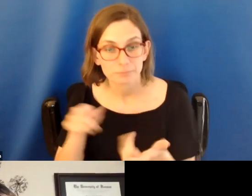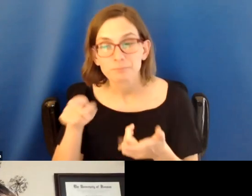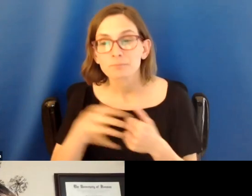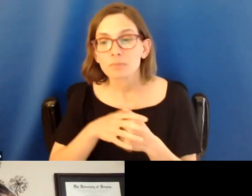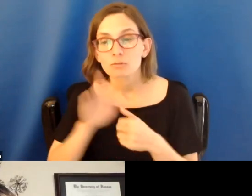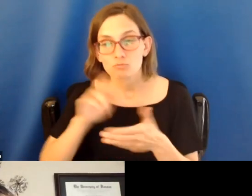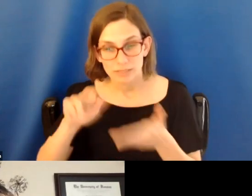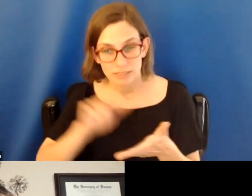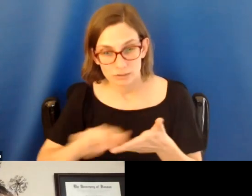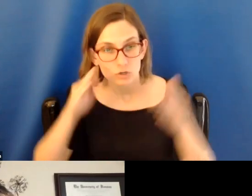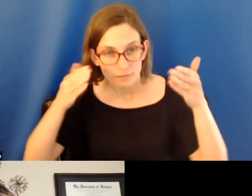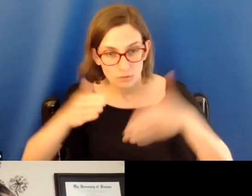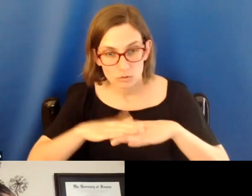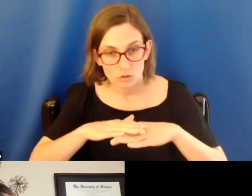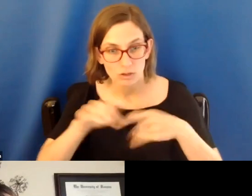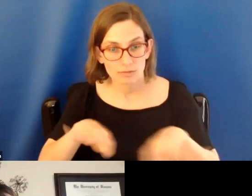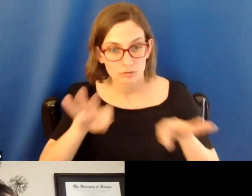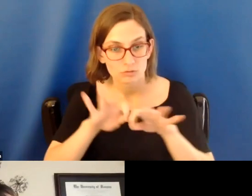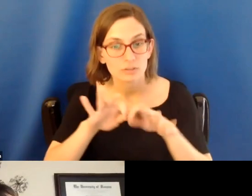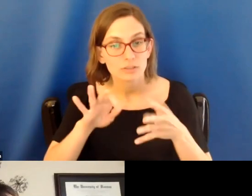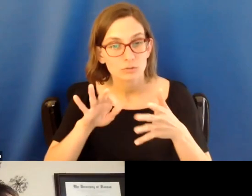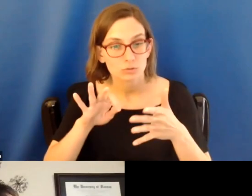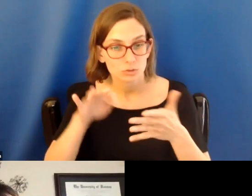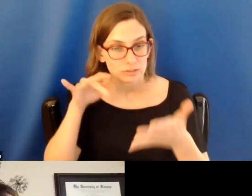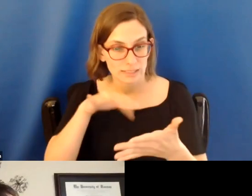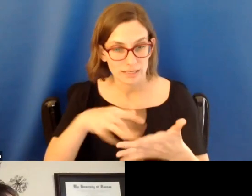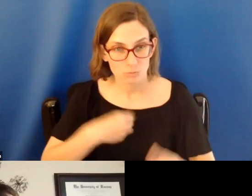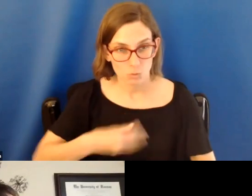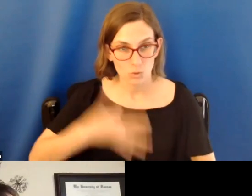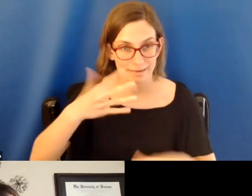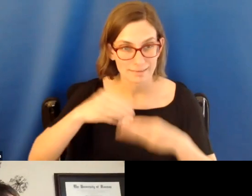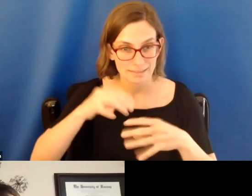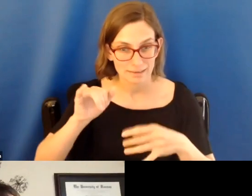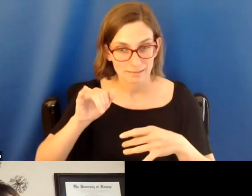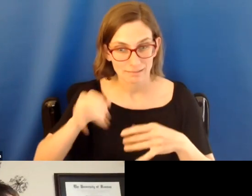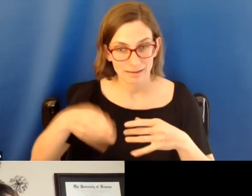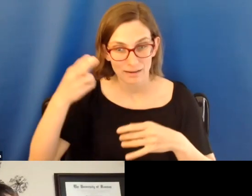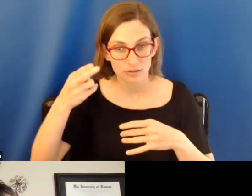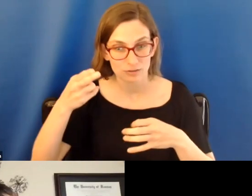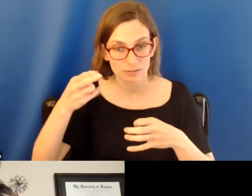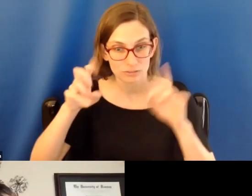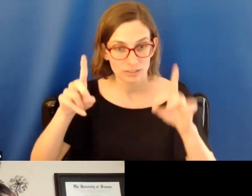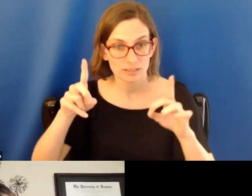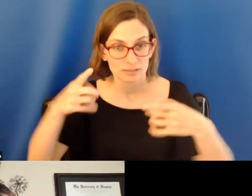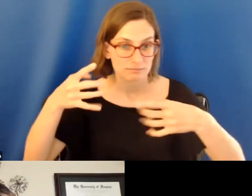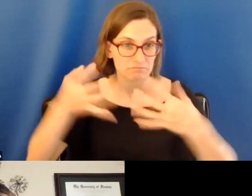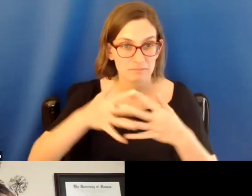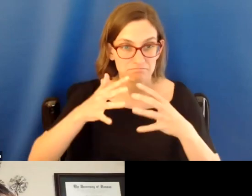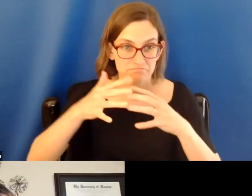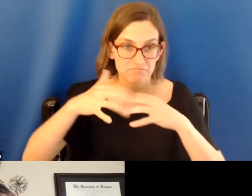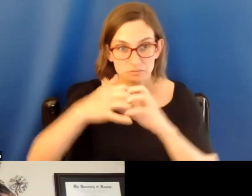focuses on the critical study of whiteness in higher education, the intersections of gender, race, class, family